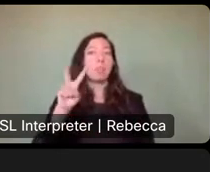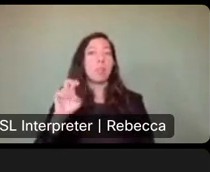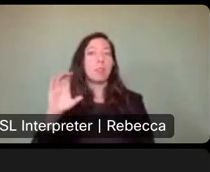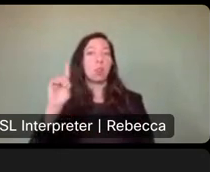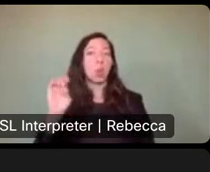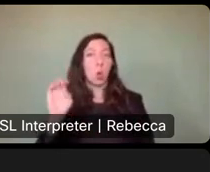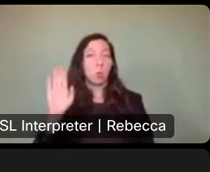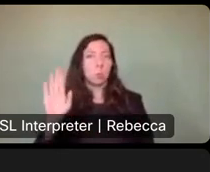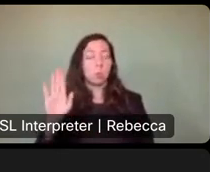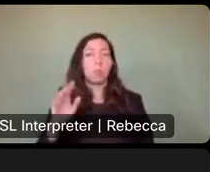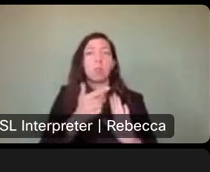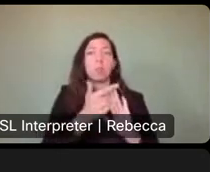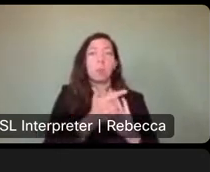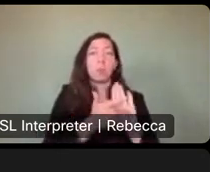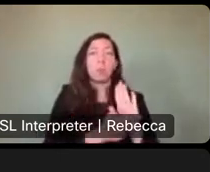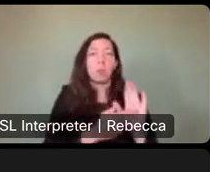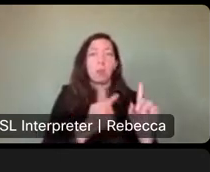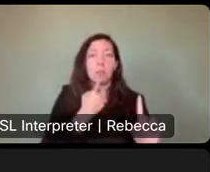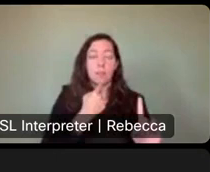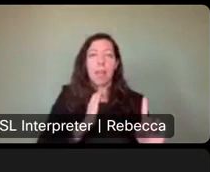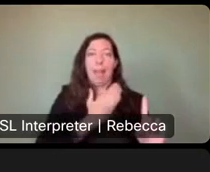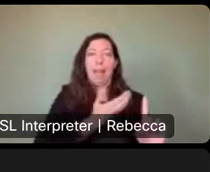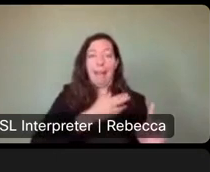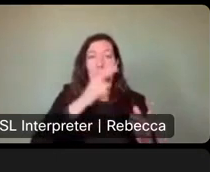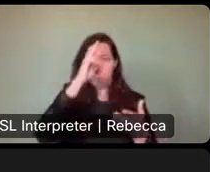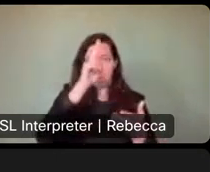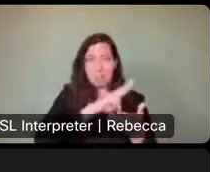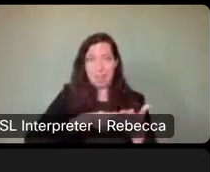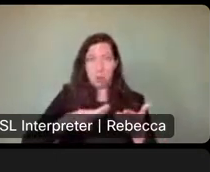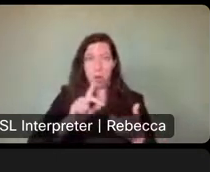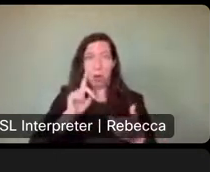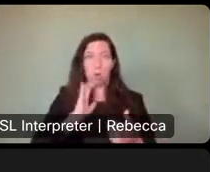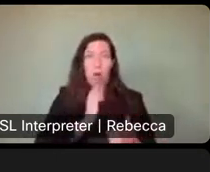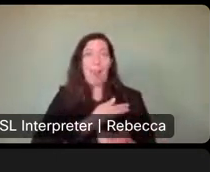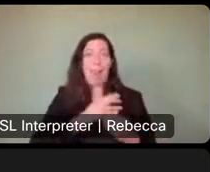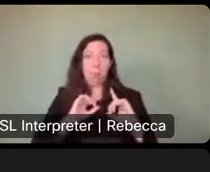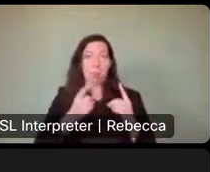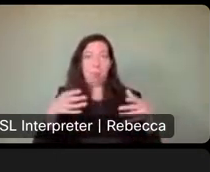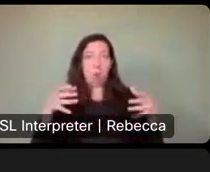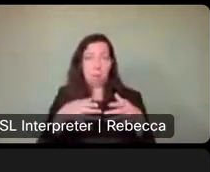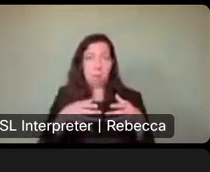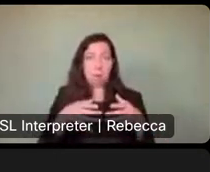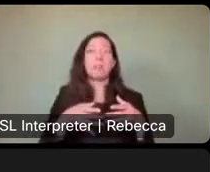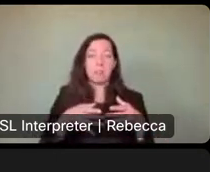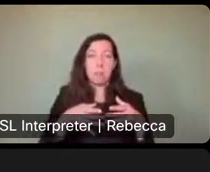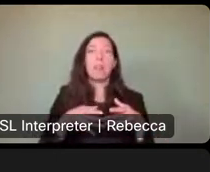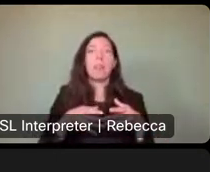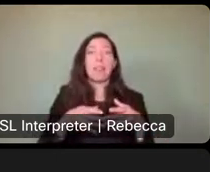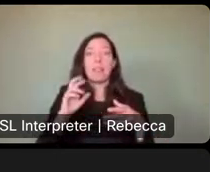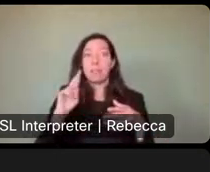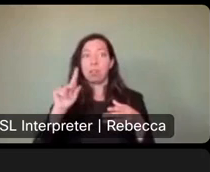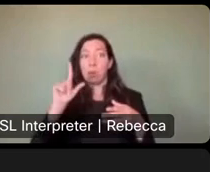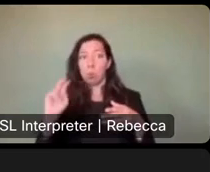our secretary. Has the responsibility and the ability to. Um, propagate rules under administrative code.